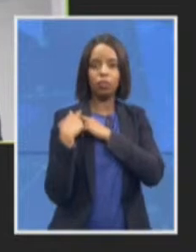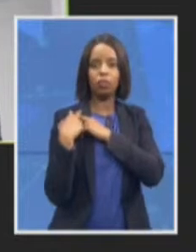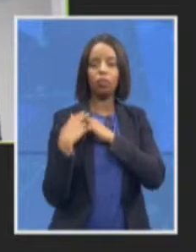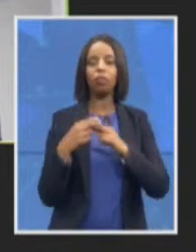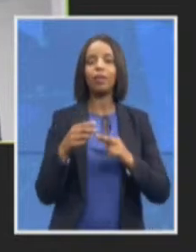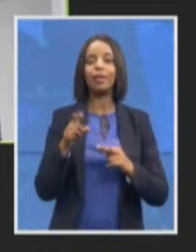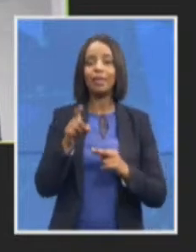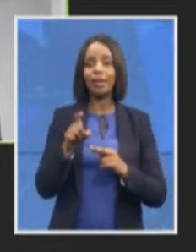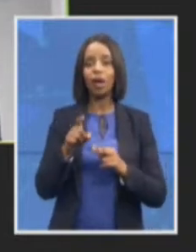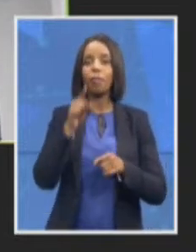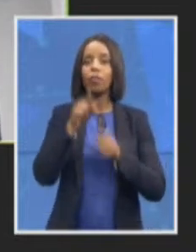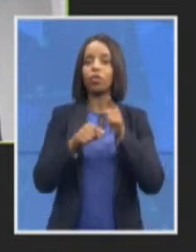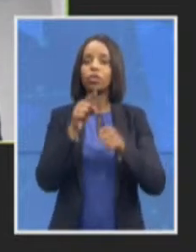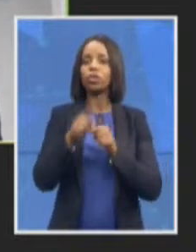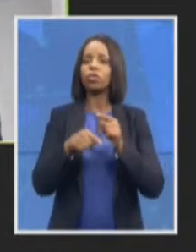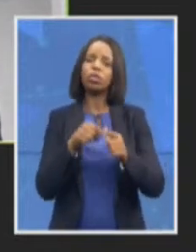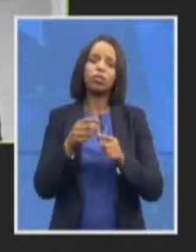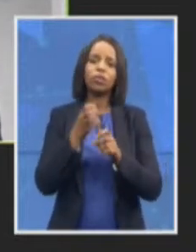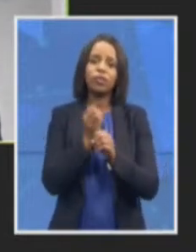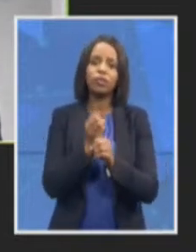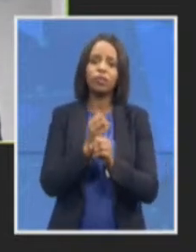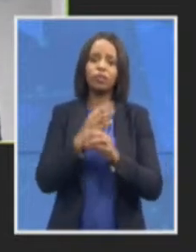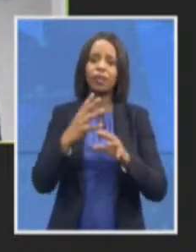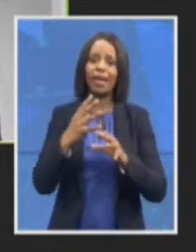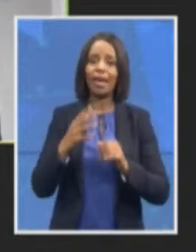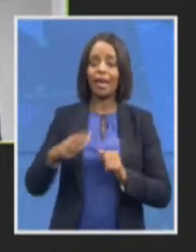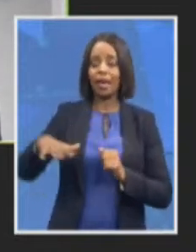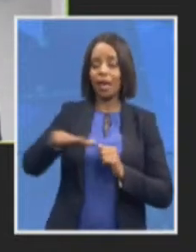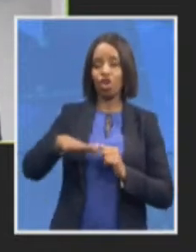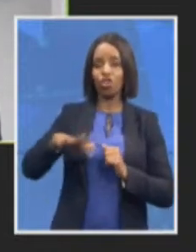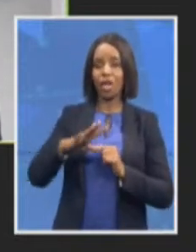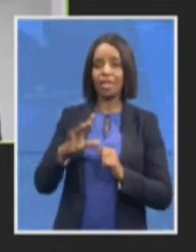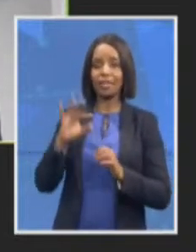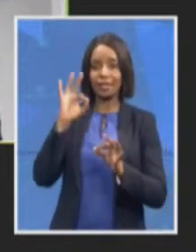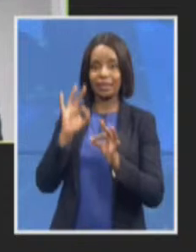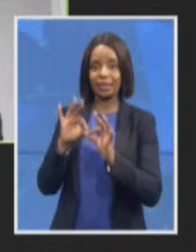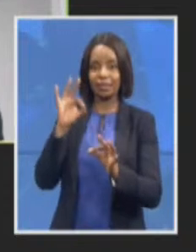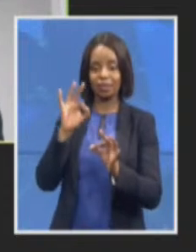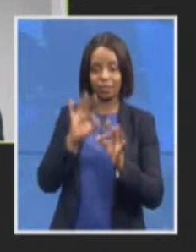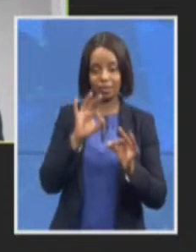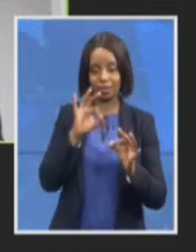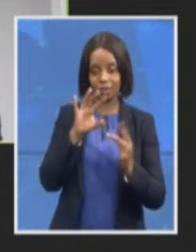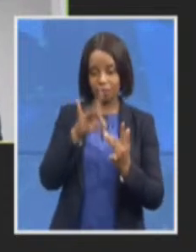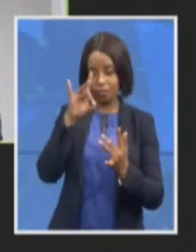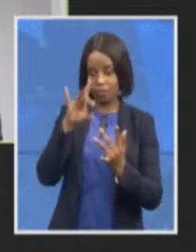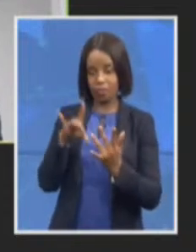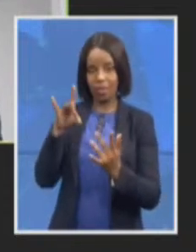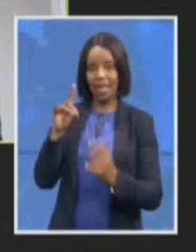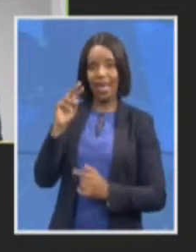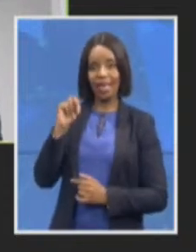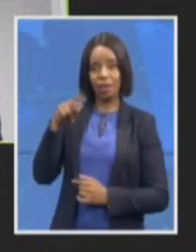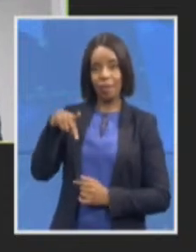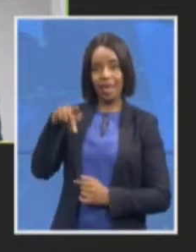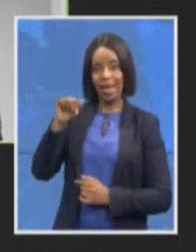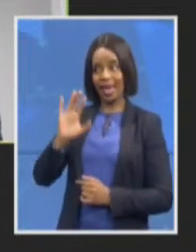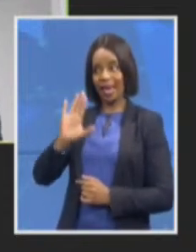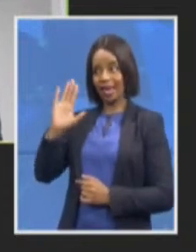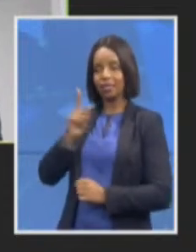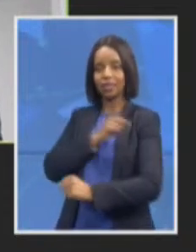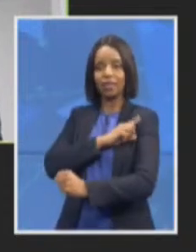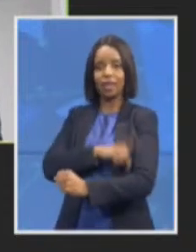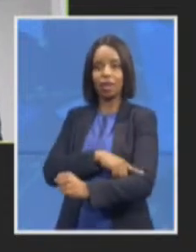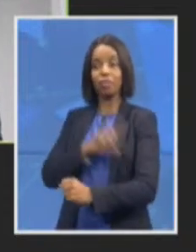areas the NPA will build capacity in order to work strategically with our community partners